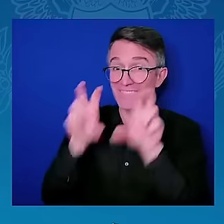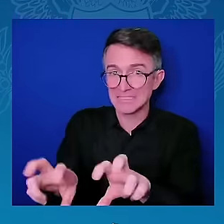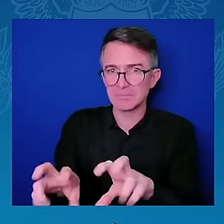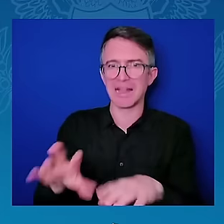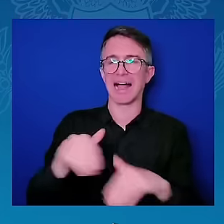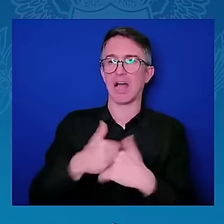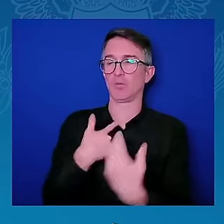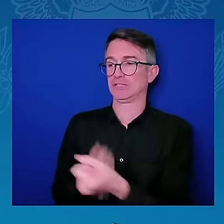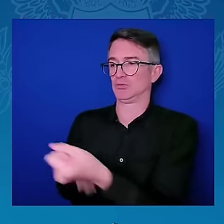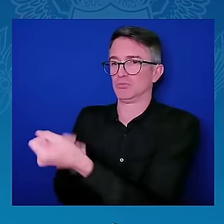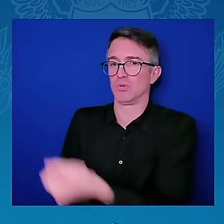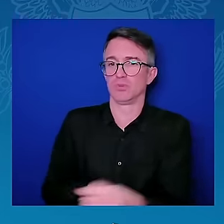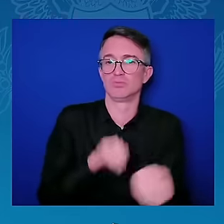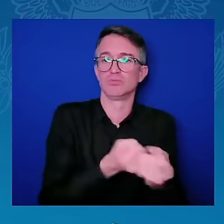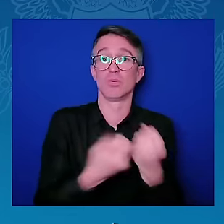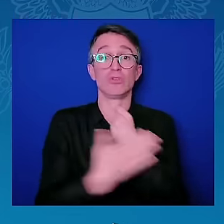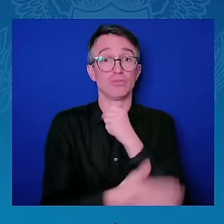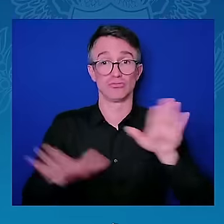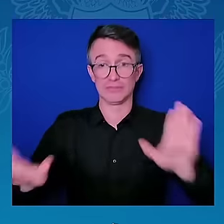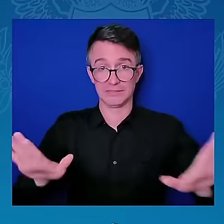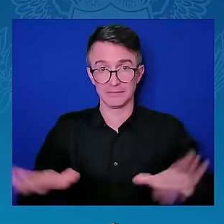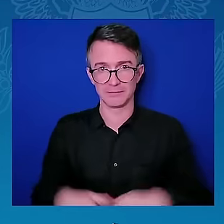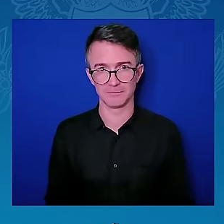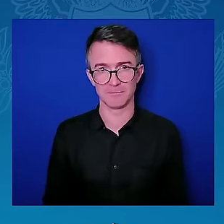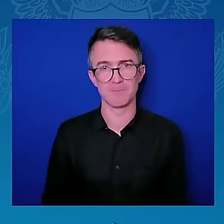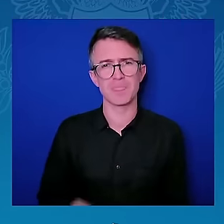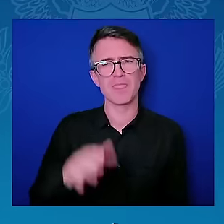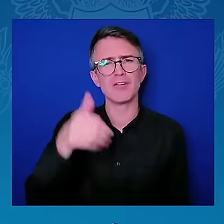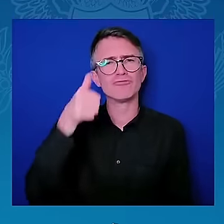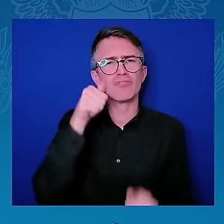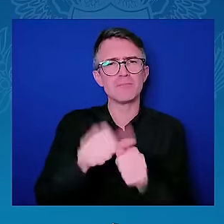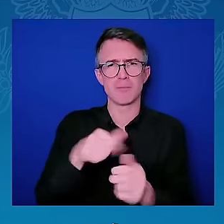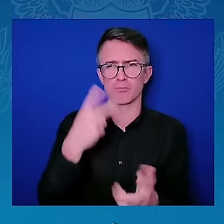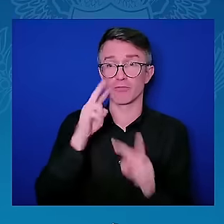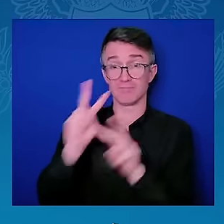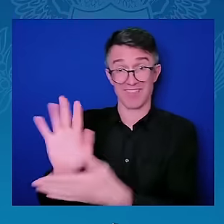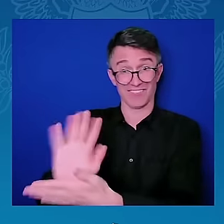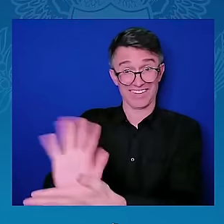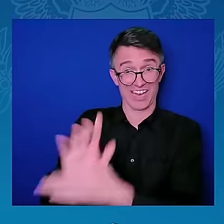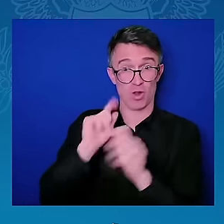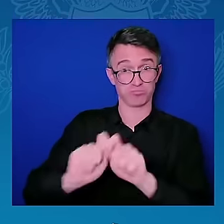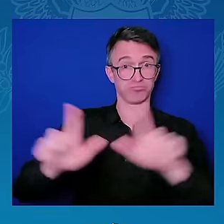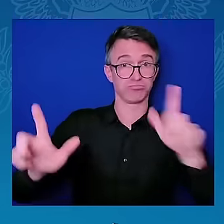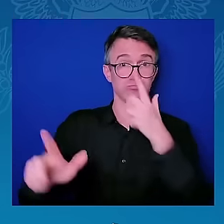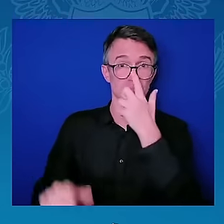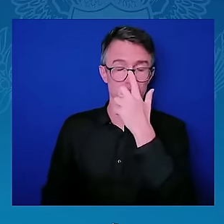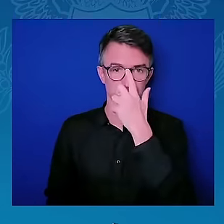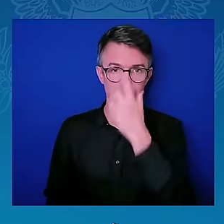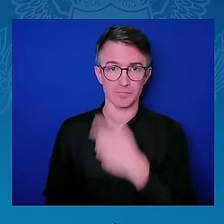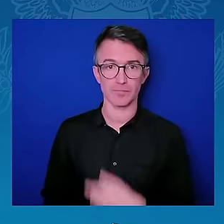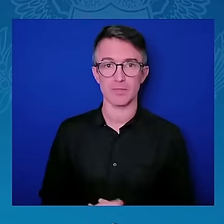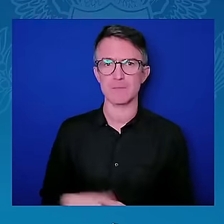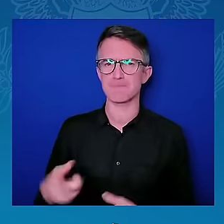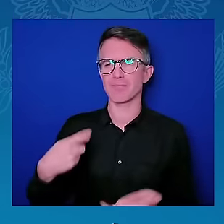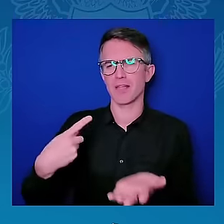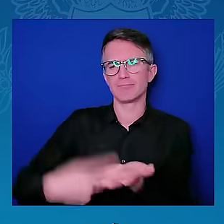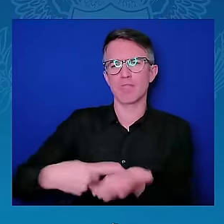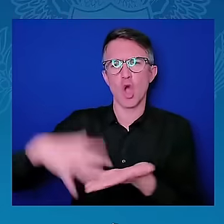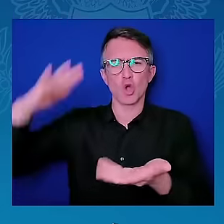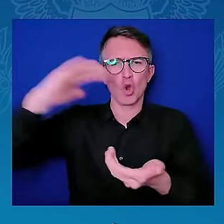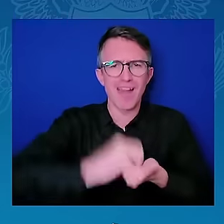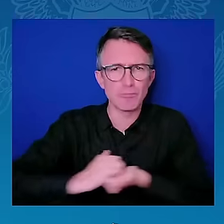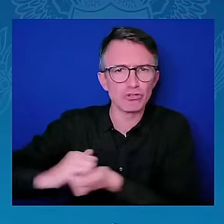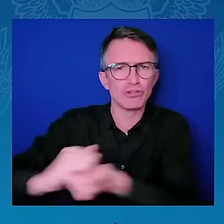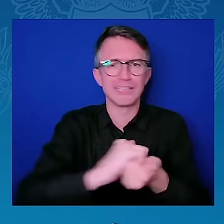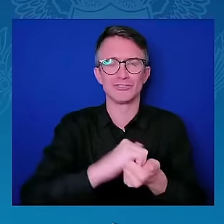Collaboration, opportunity, and innovation. I'll begin with collaboration, which we see in full force here today, and it's